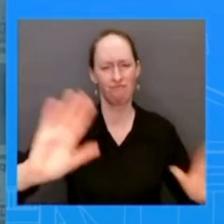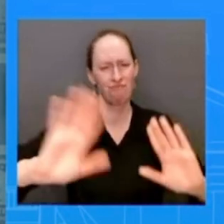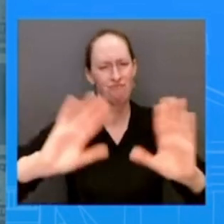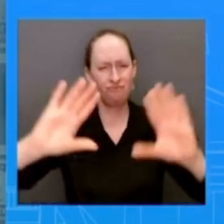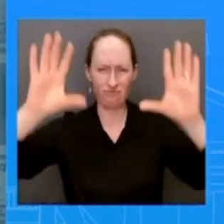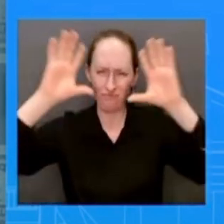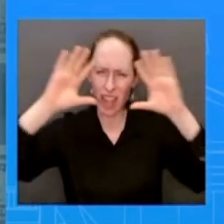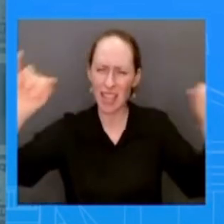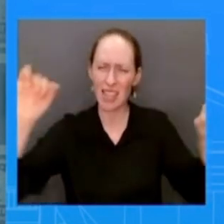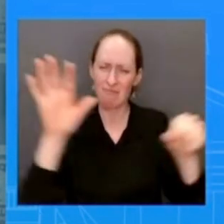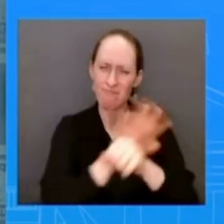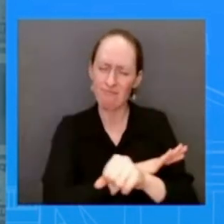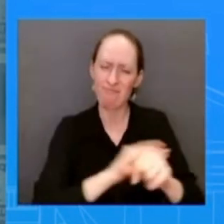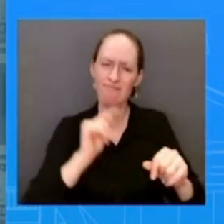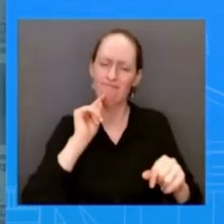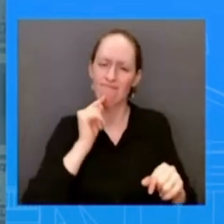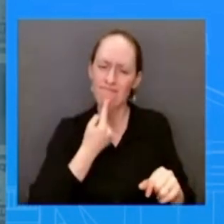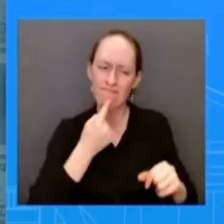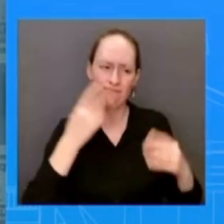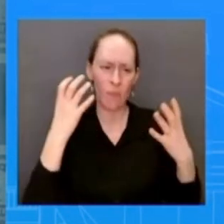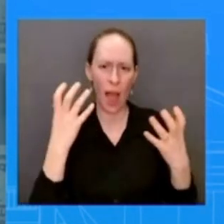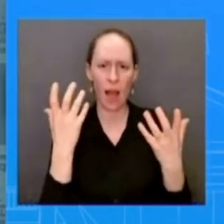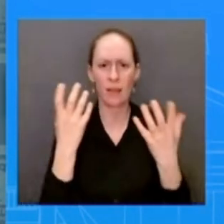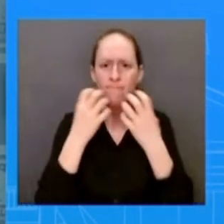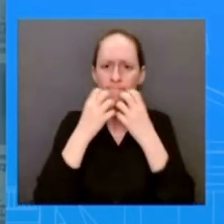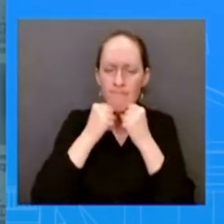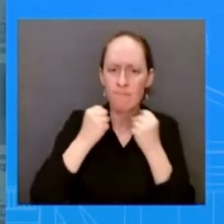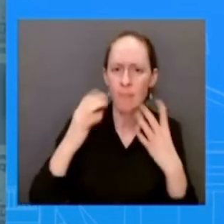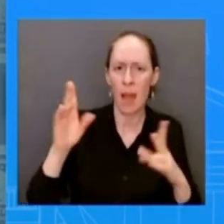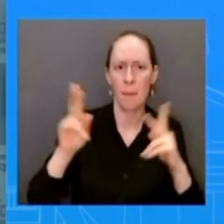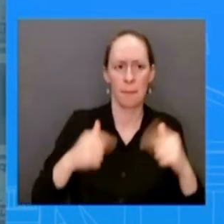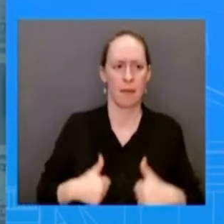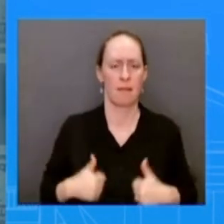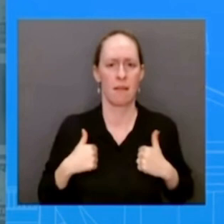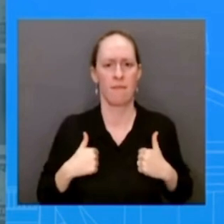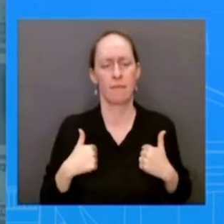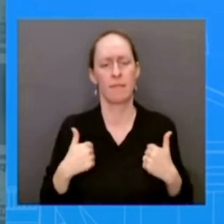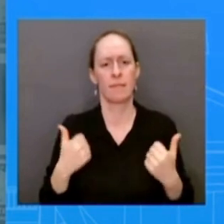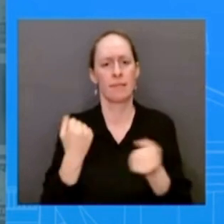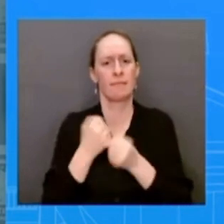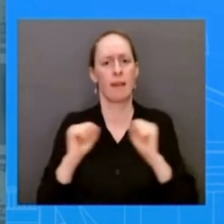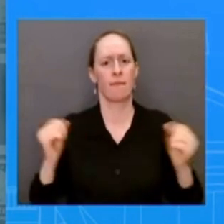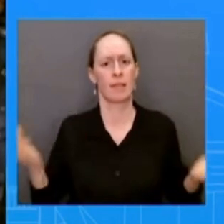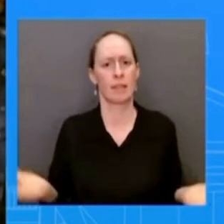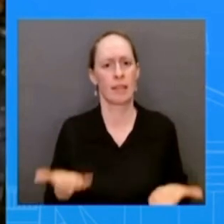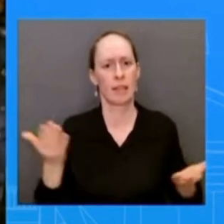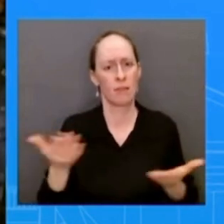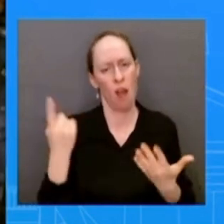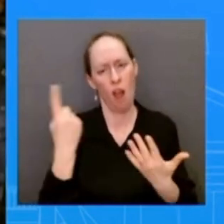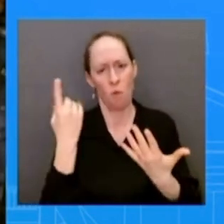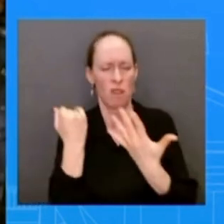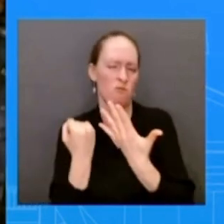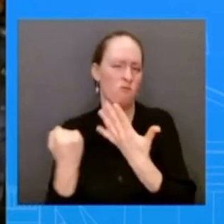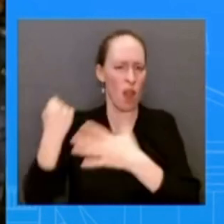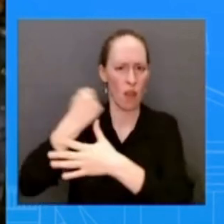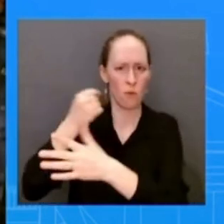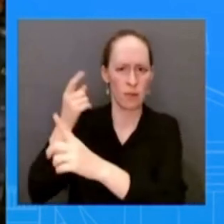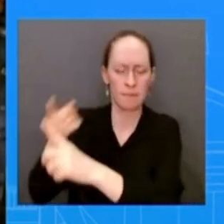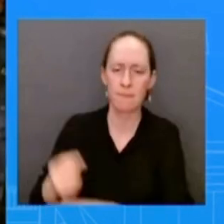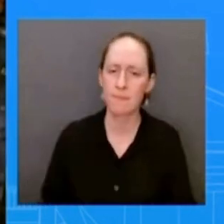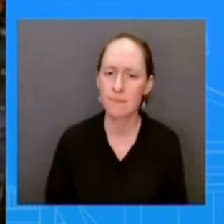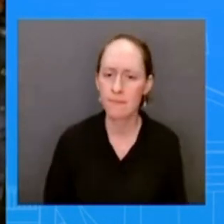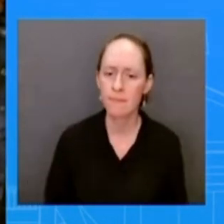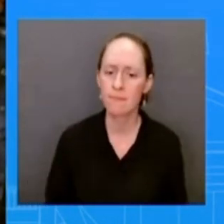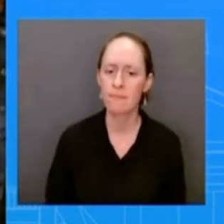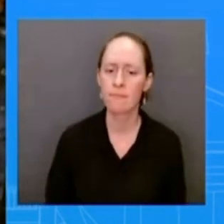it comes to their the safety of americans the president's always going to make sure that that is a top priority would president biden ever consider using